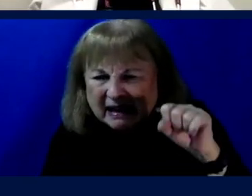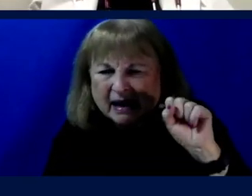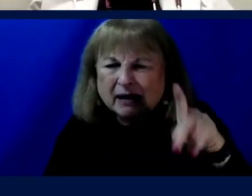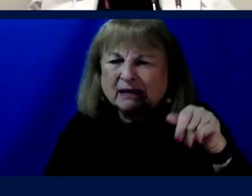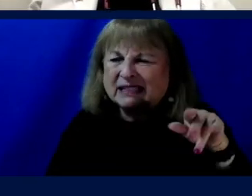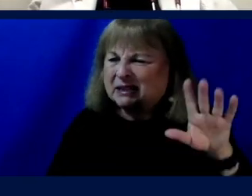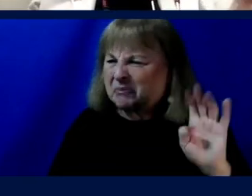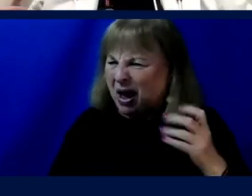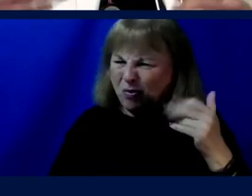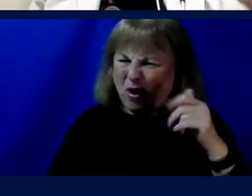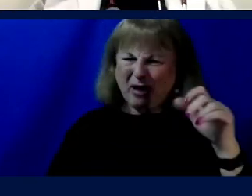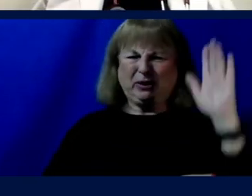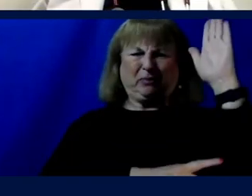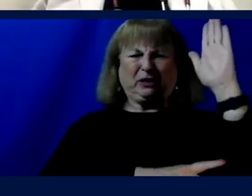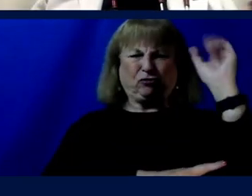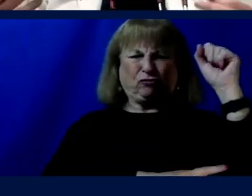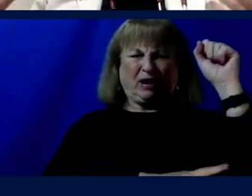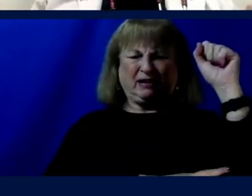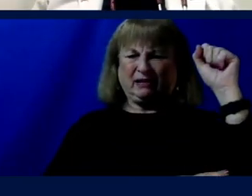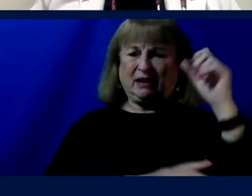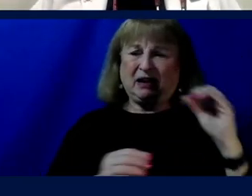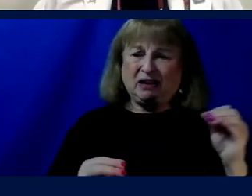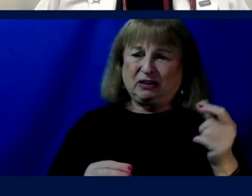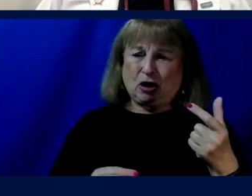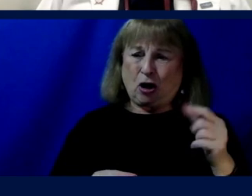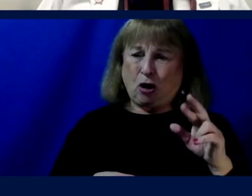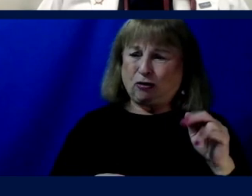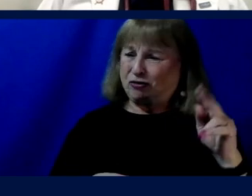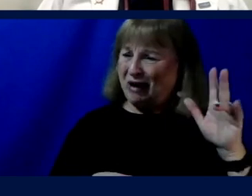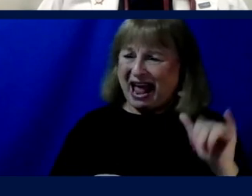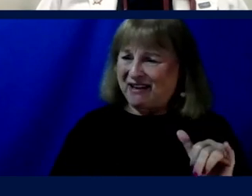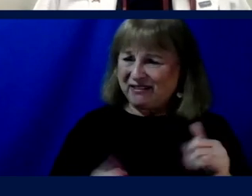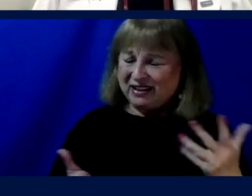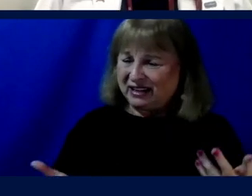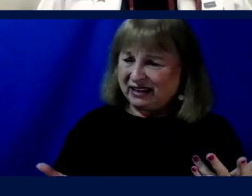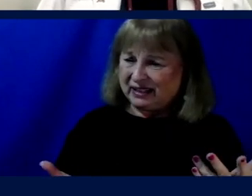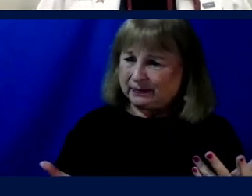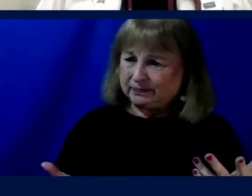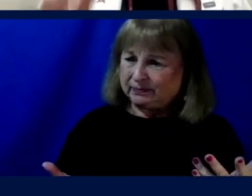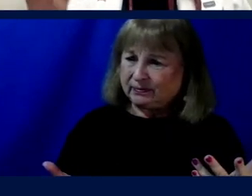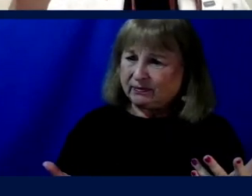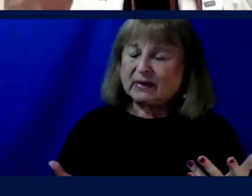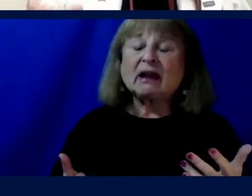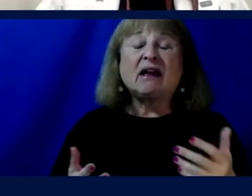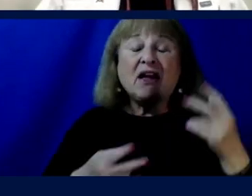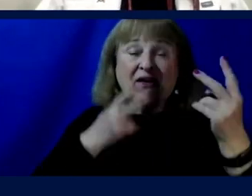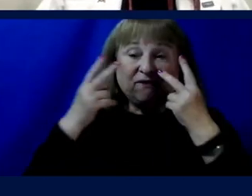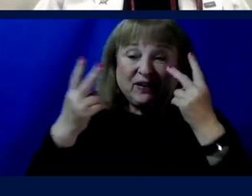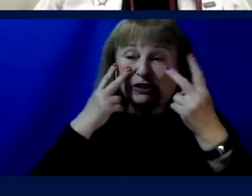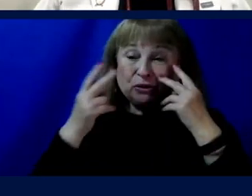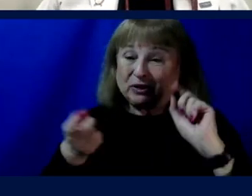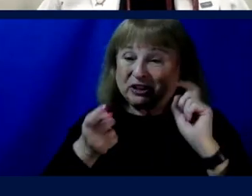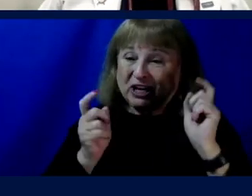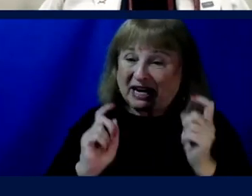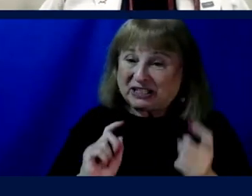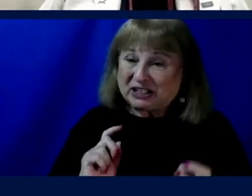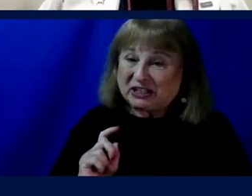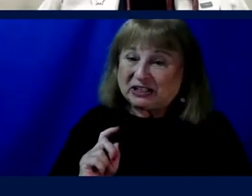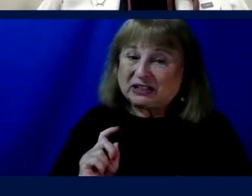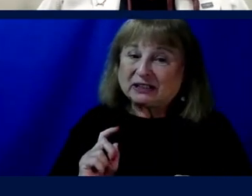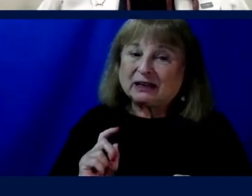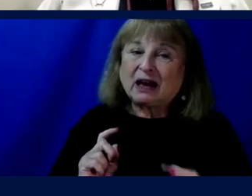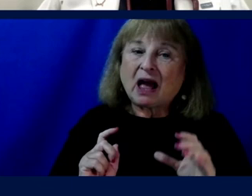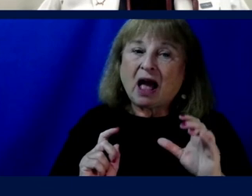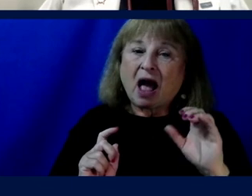why would it be straight? There's no gravity to function against. Visual changes, Mark made a reference to that.